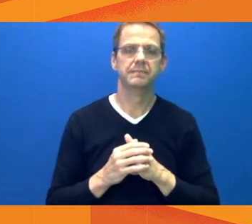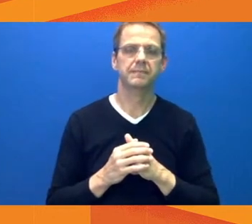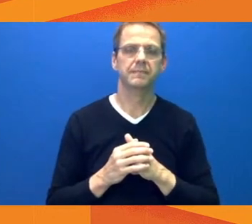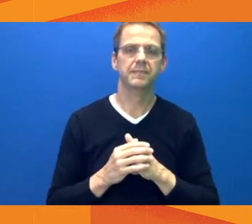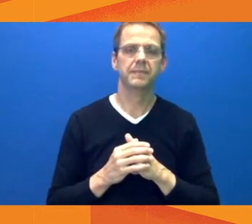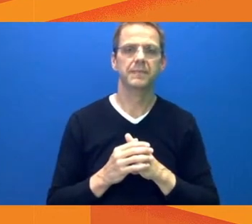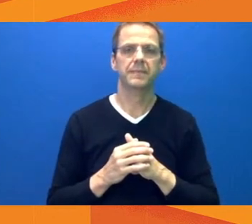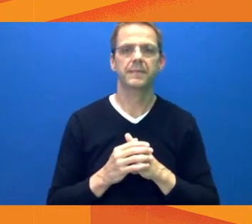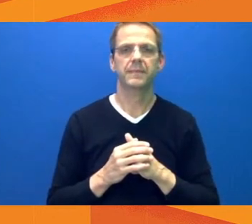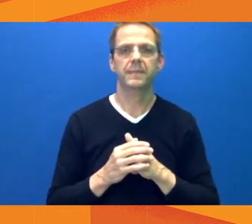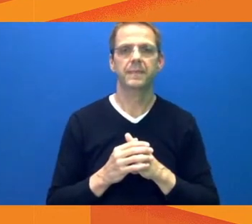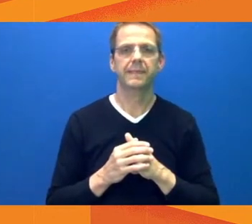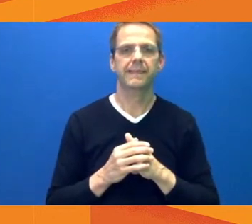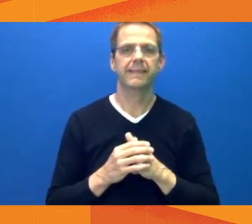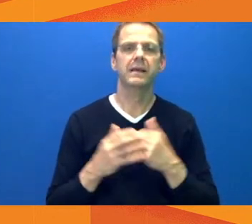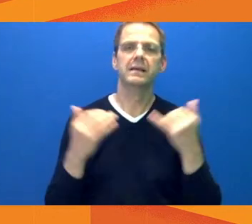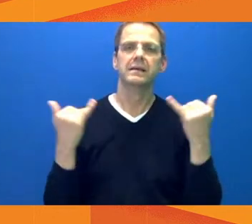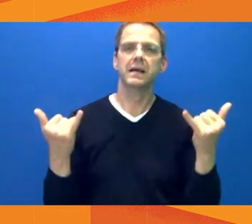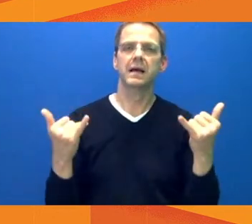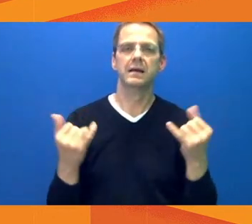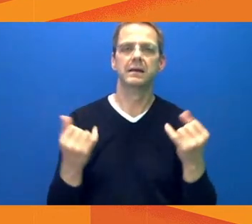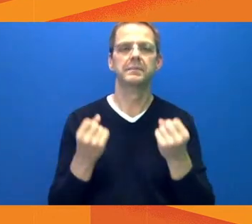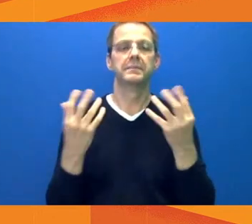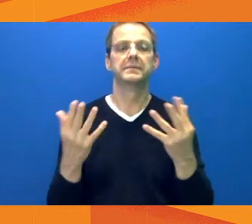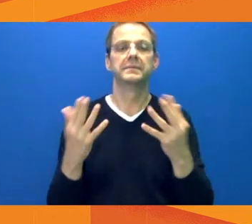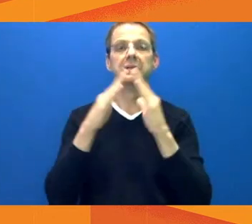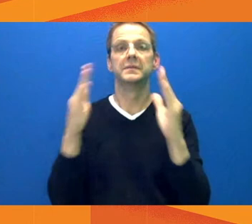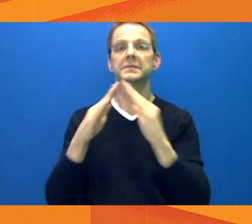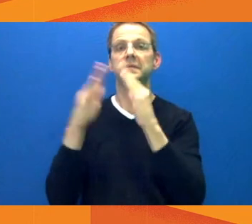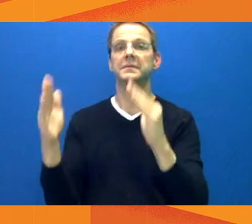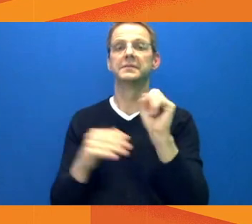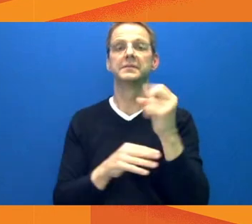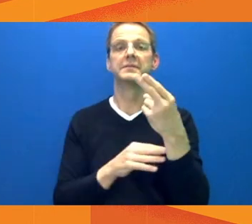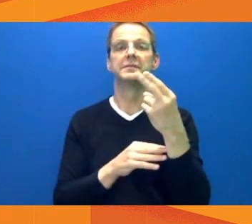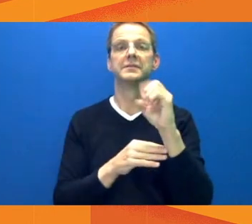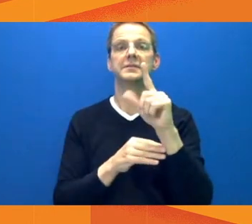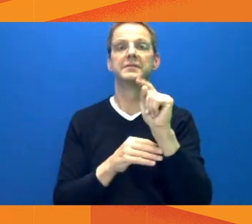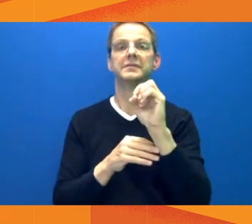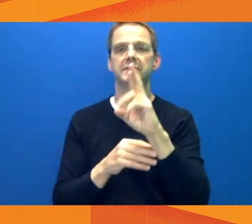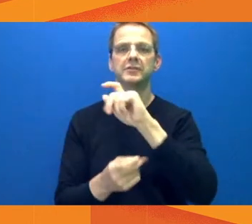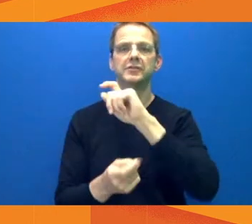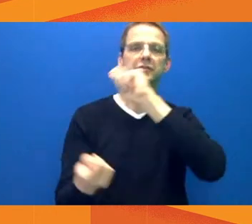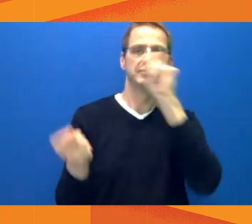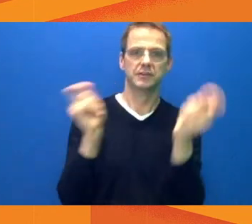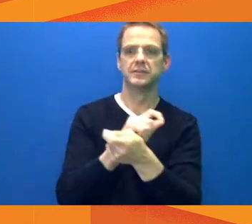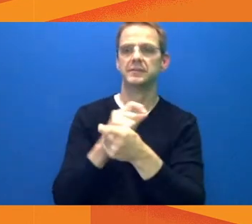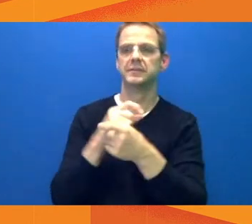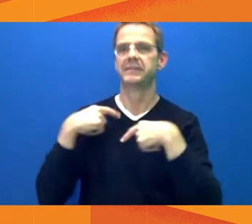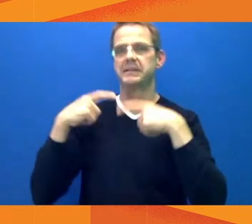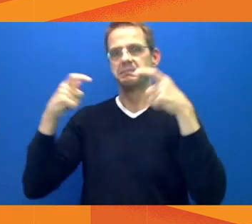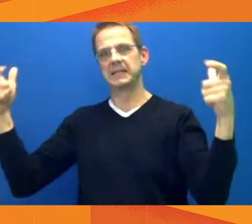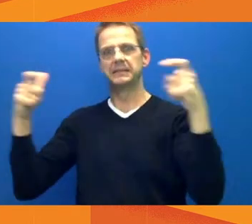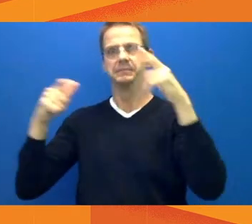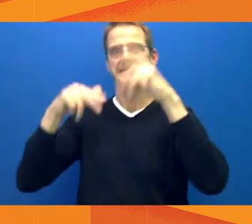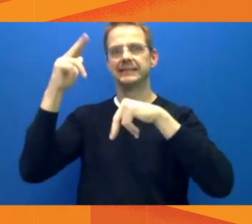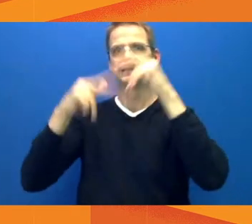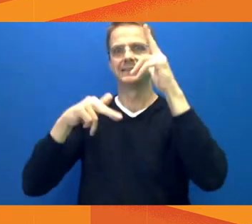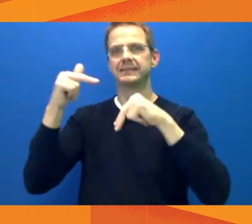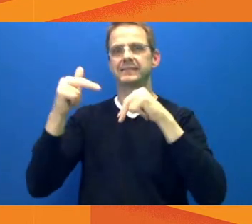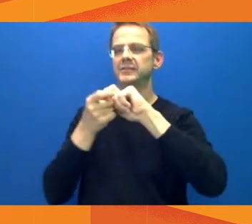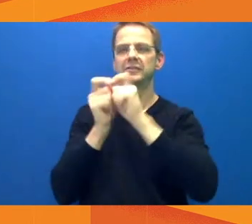across the City. The new Spectrum facility at the Edmonton Exhibition Lands is opening and providing essential bridge housing.